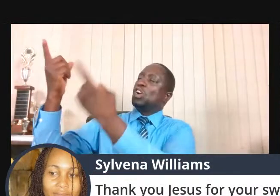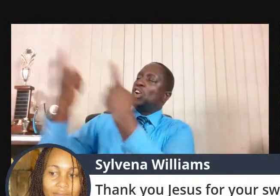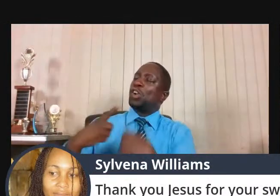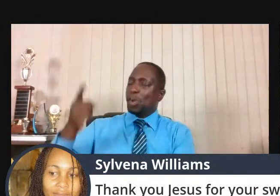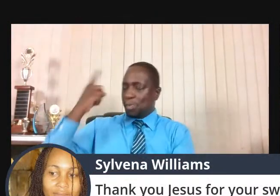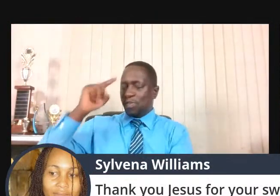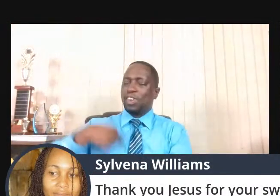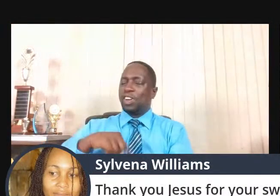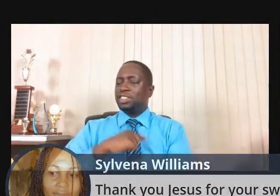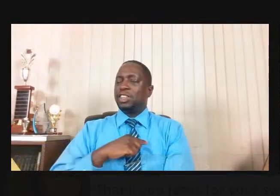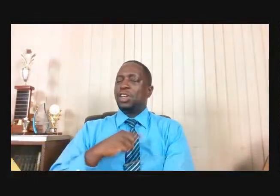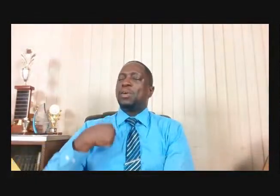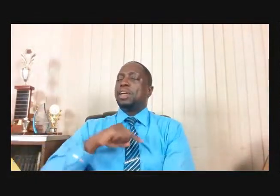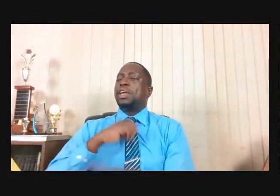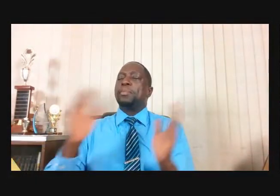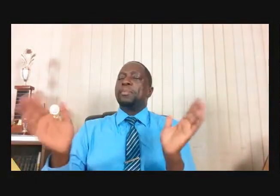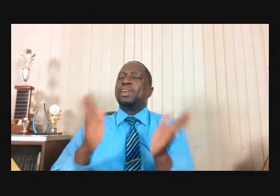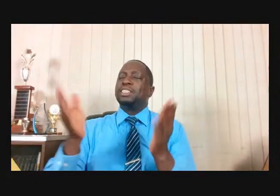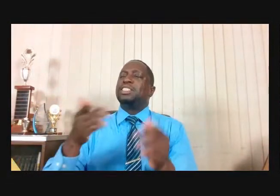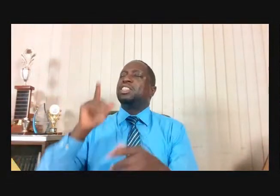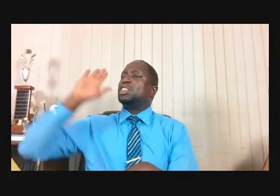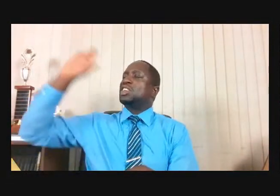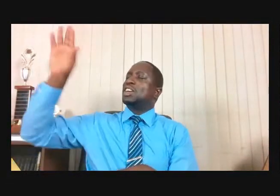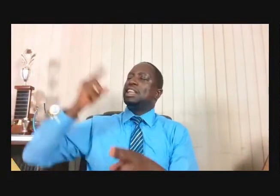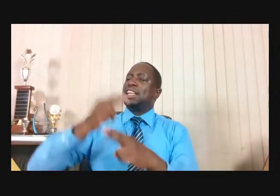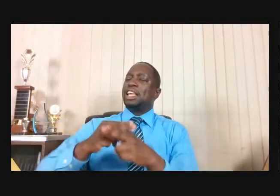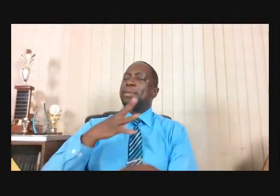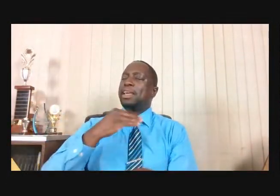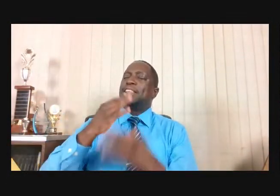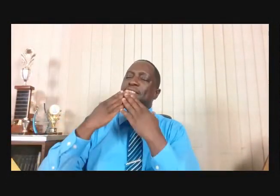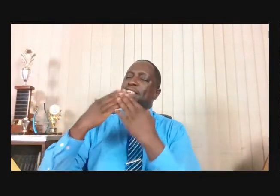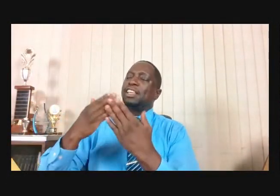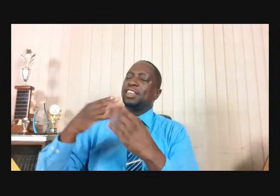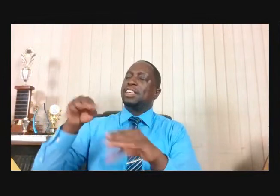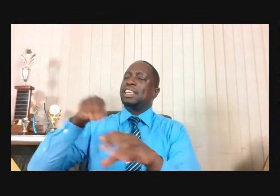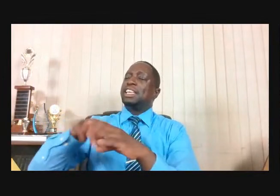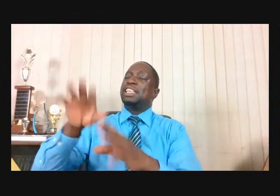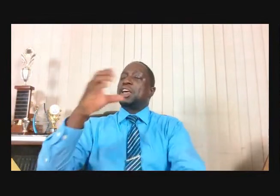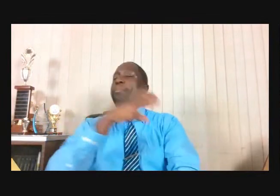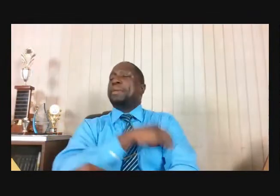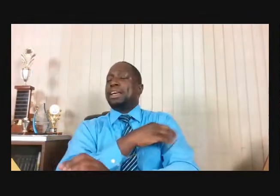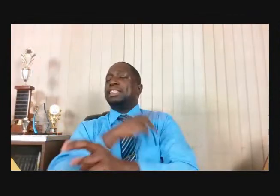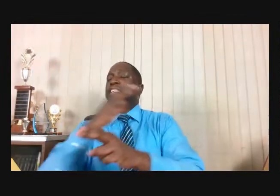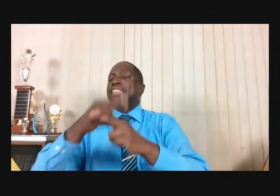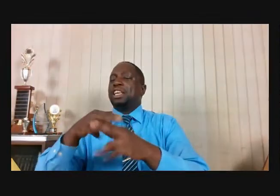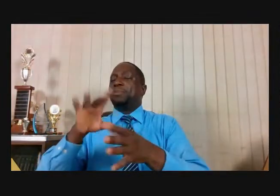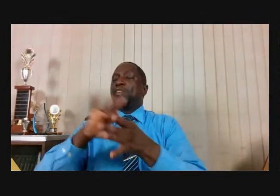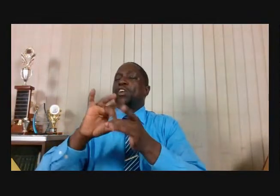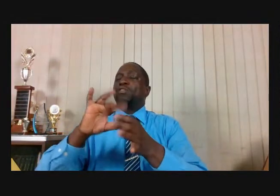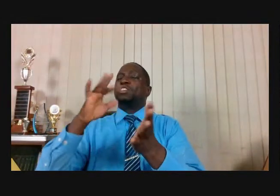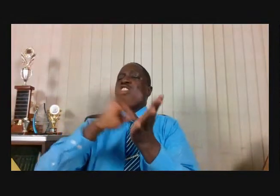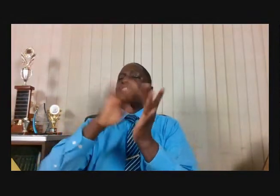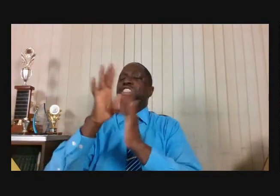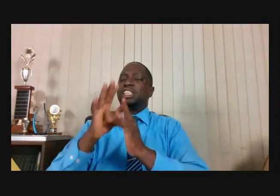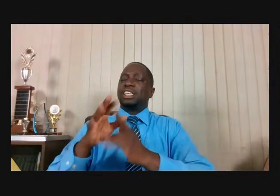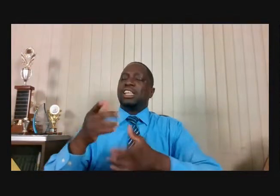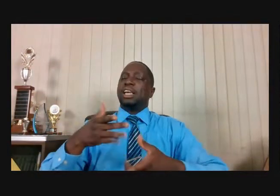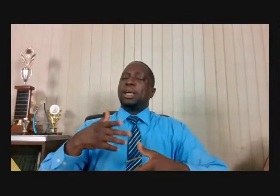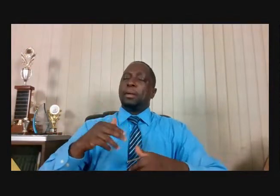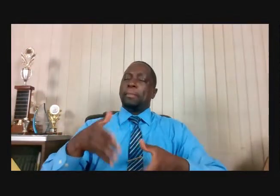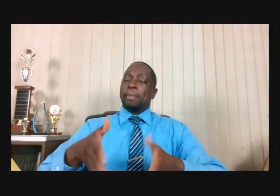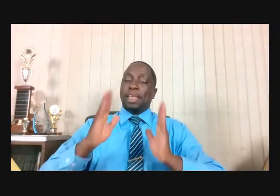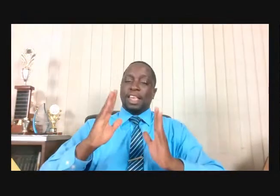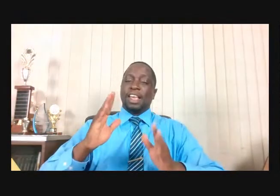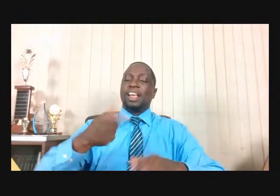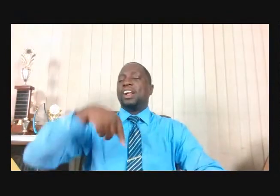We praise your name and we thank you in the mighty name of Jesus. May God continue to